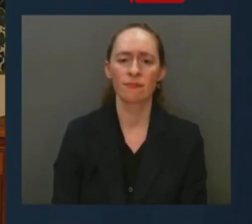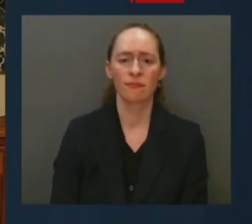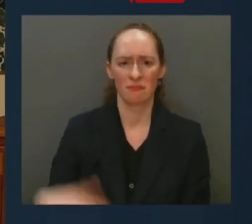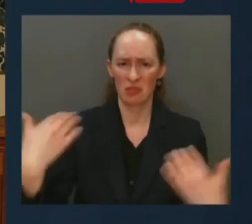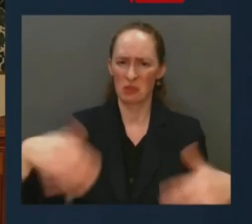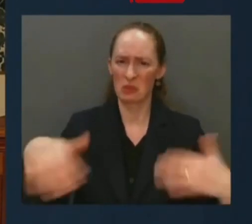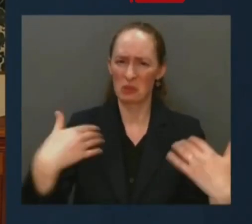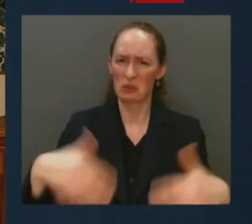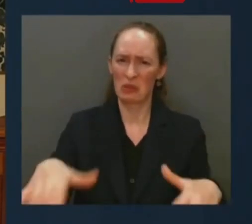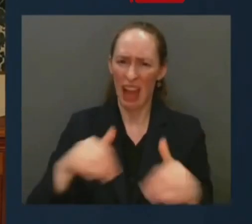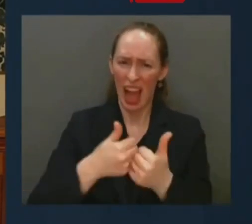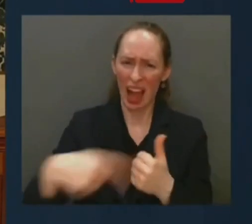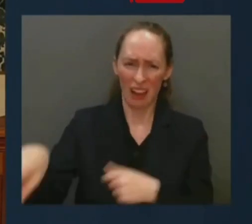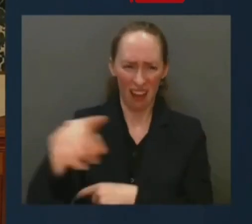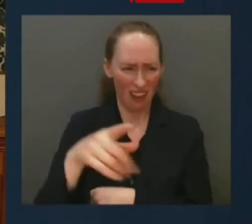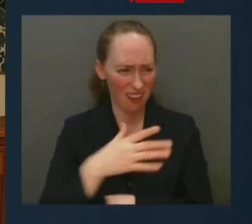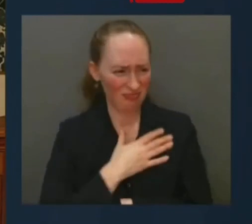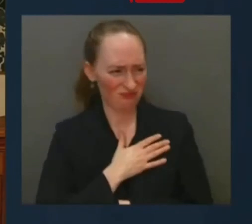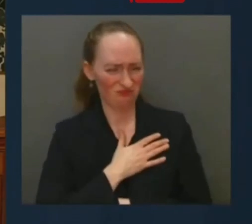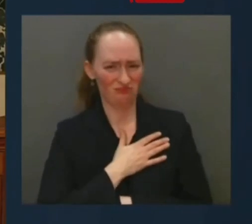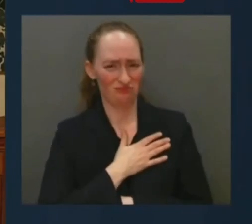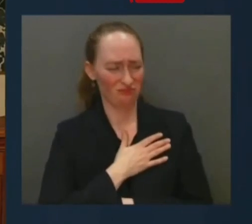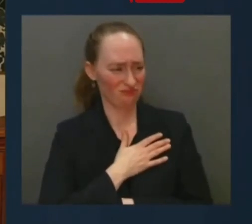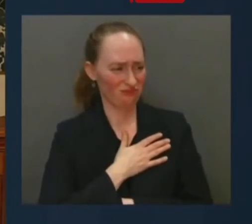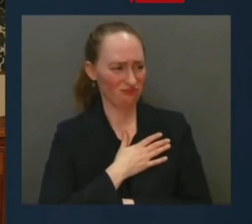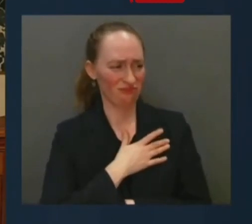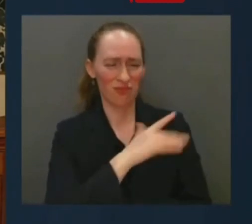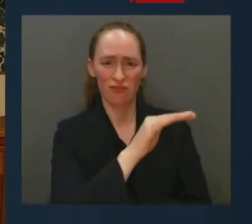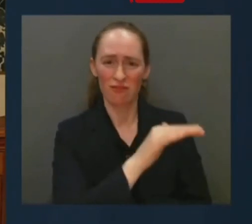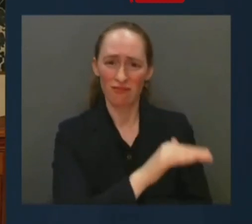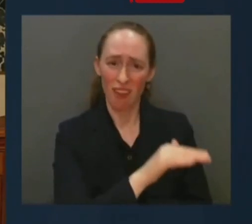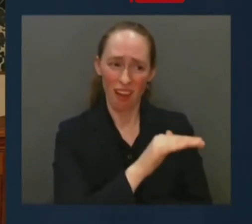imagine if you lost that child at the hands of the law.